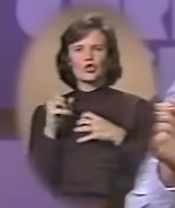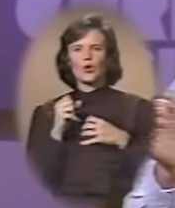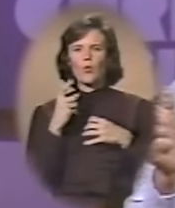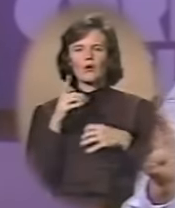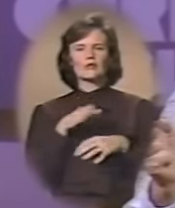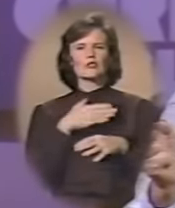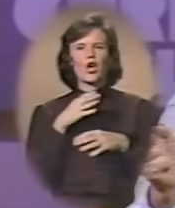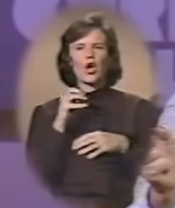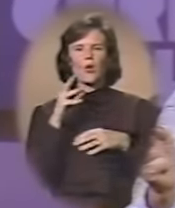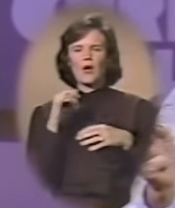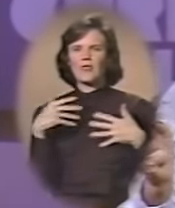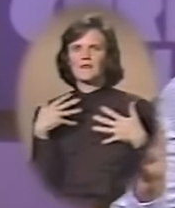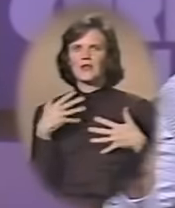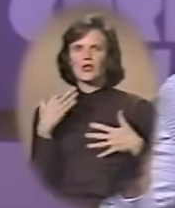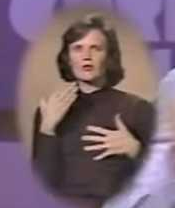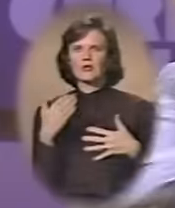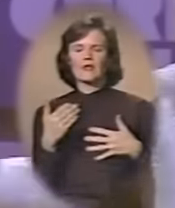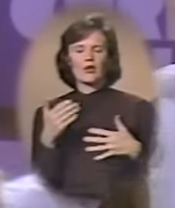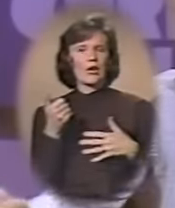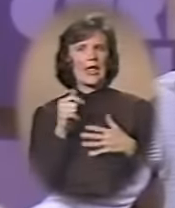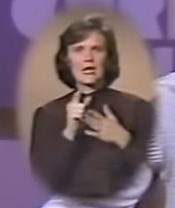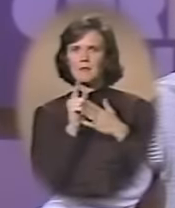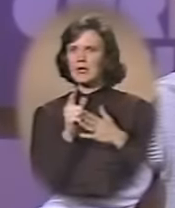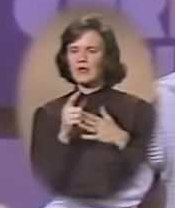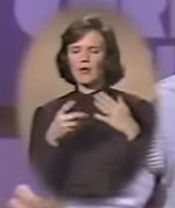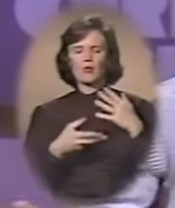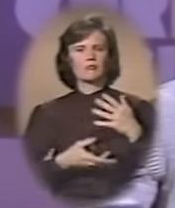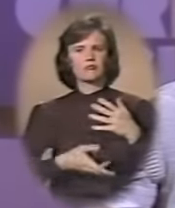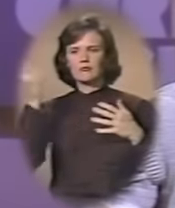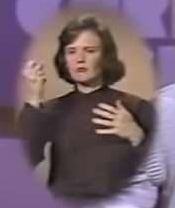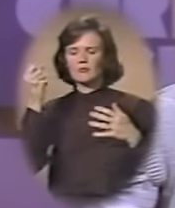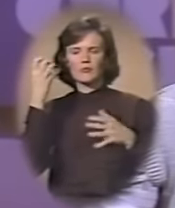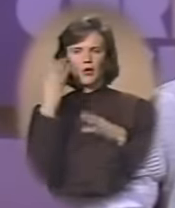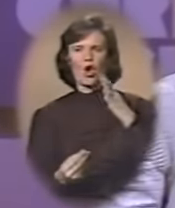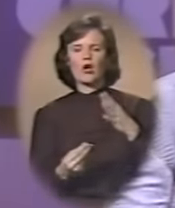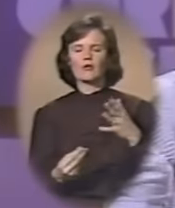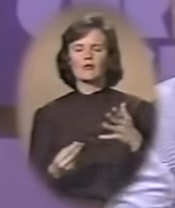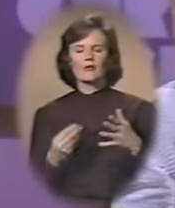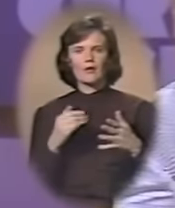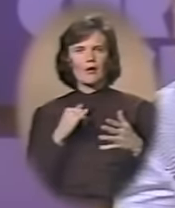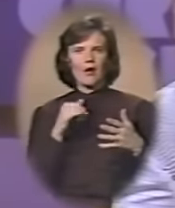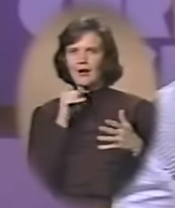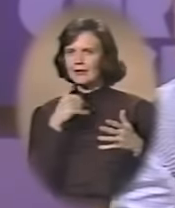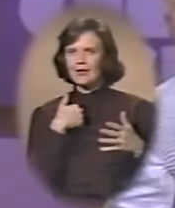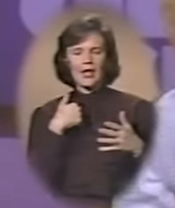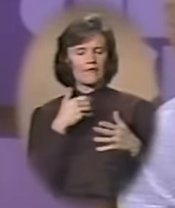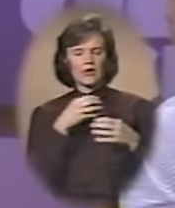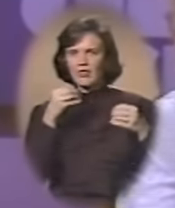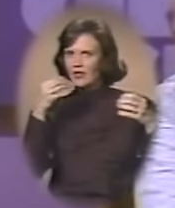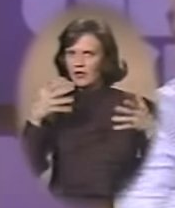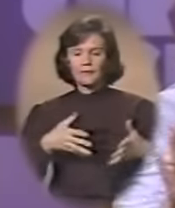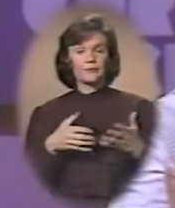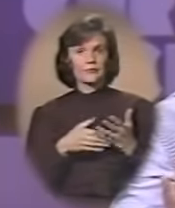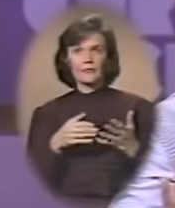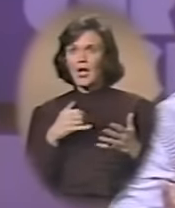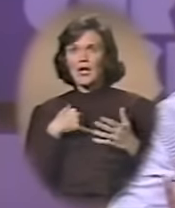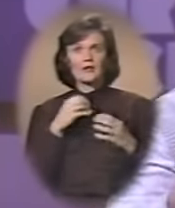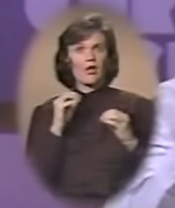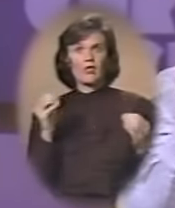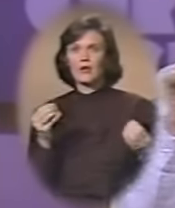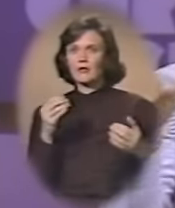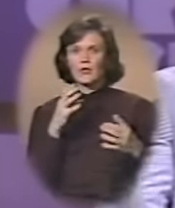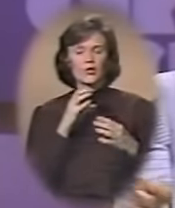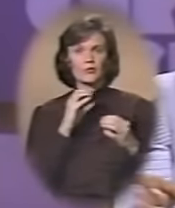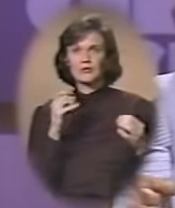away. You know, that fear is there that any minute they're going to pull a rug out, and it's going to be gone. And I didn't have... you have nothing, is that it? And I had nothing,